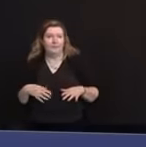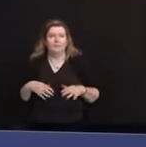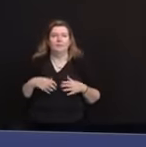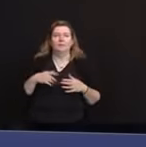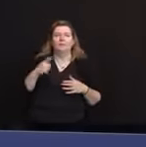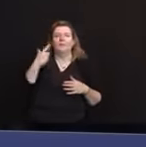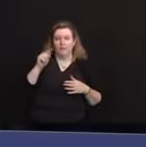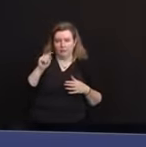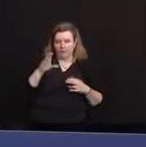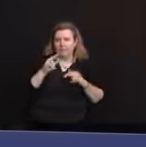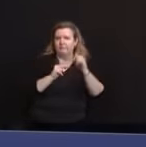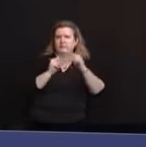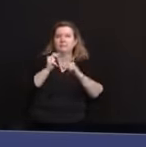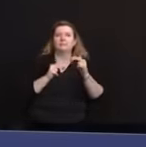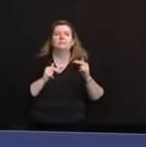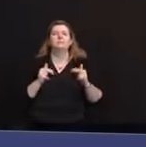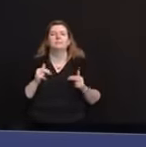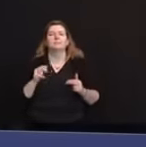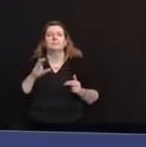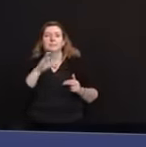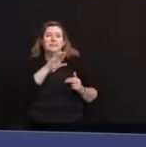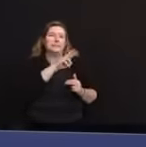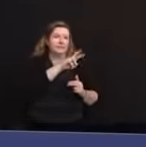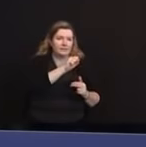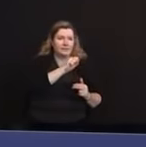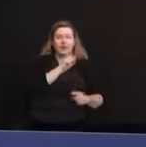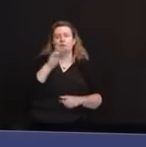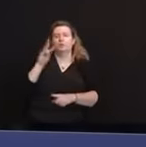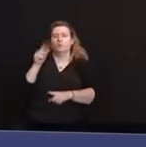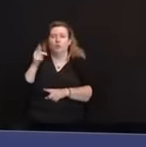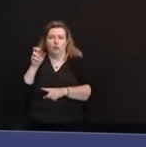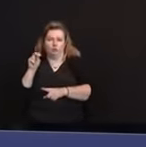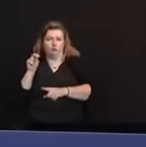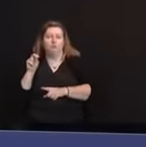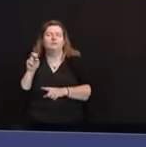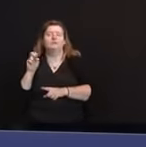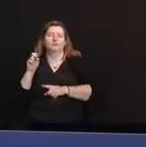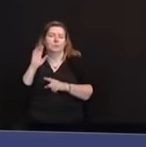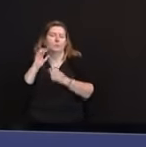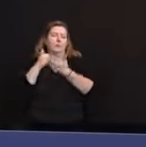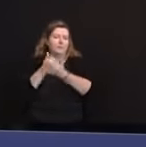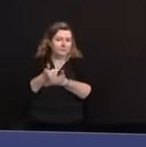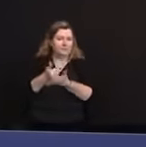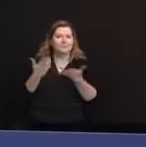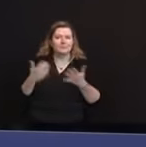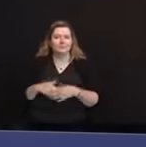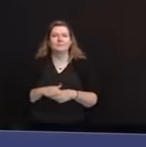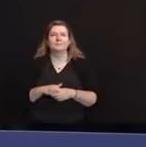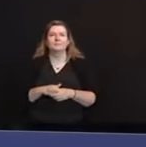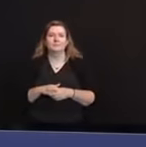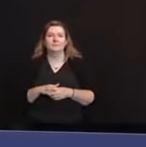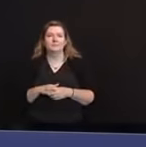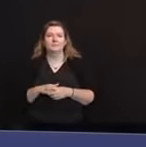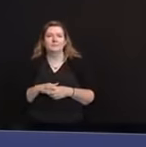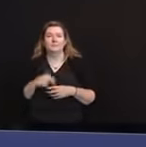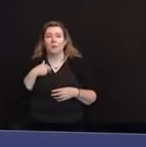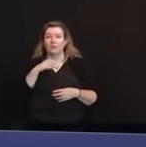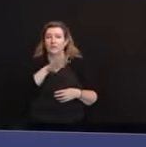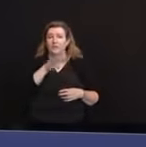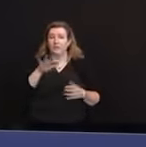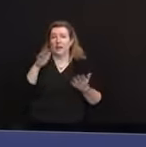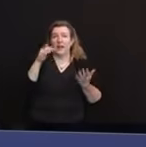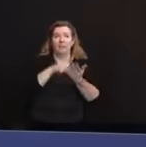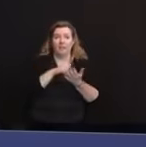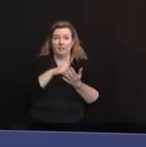Monday as part of this program. Of that, we have reserved 55,000 doses